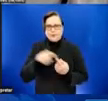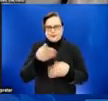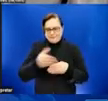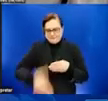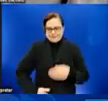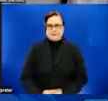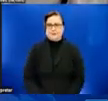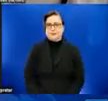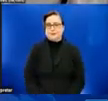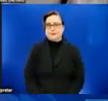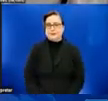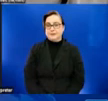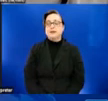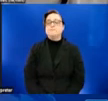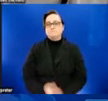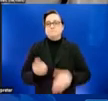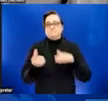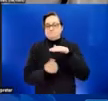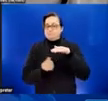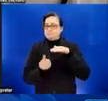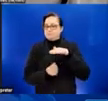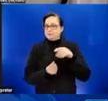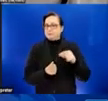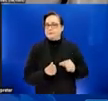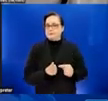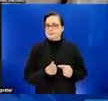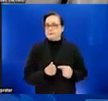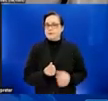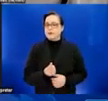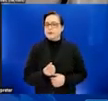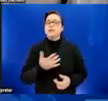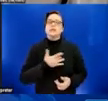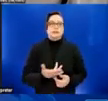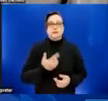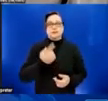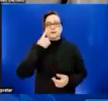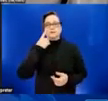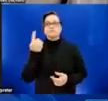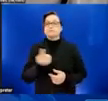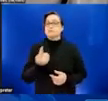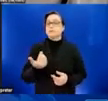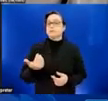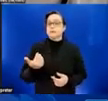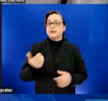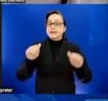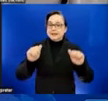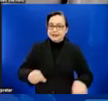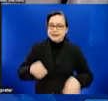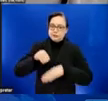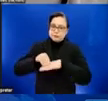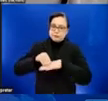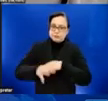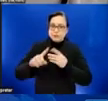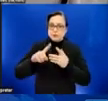So isolation, typically, we think that somebody has the ability to transmit the virus when they have